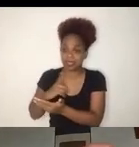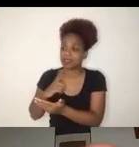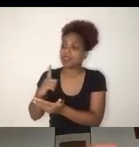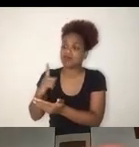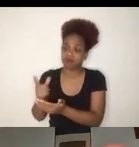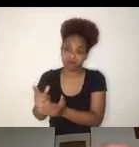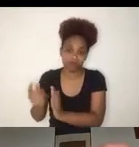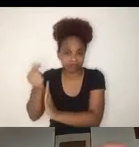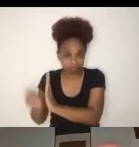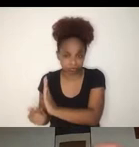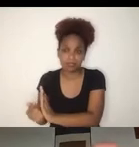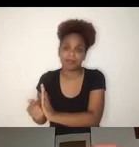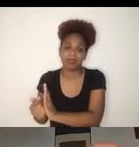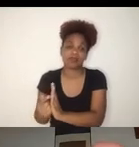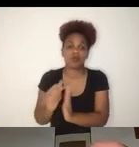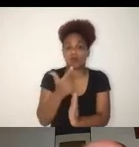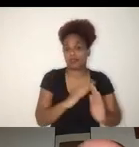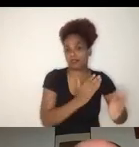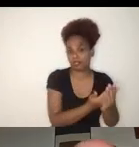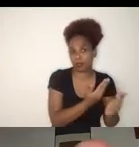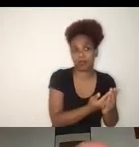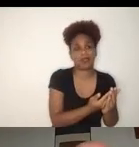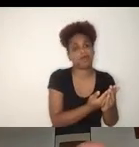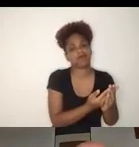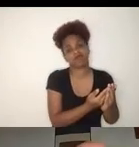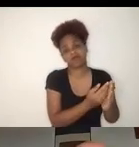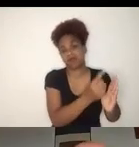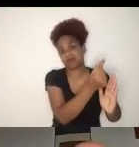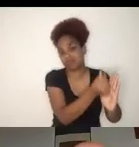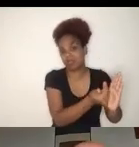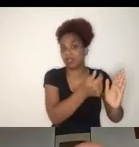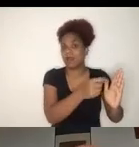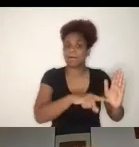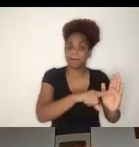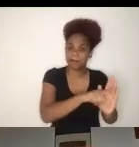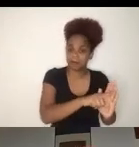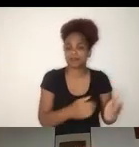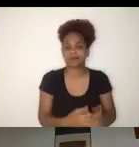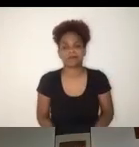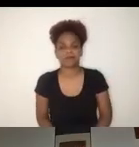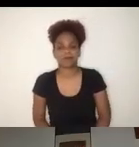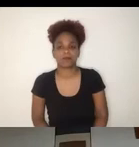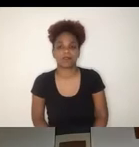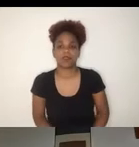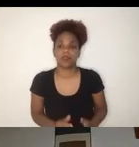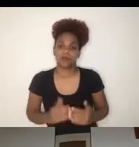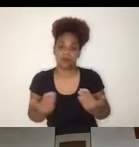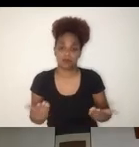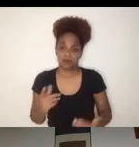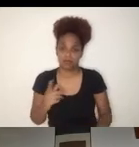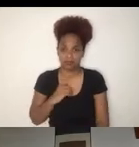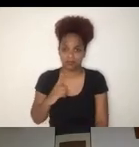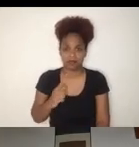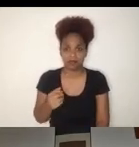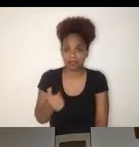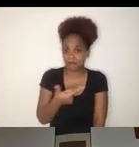figure goes down to lower than 20%. So the conditions were not there to switch